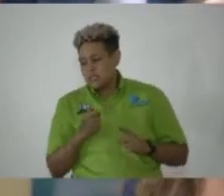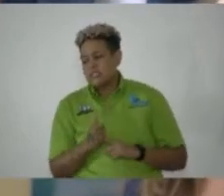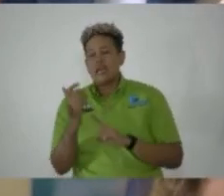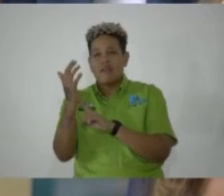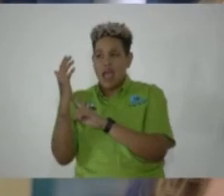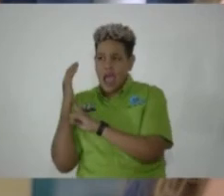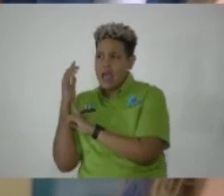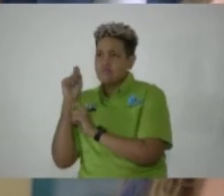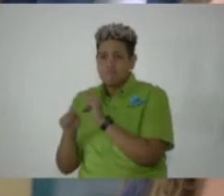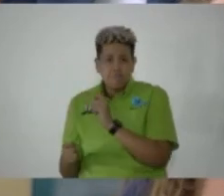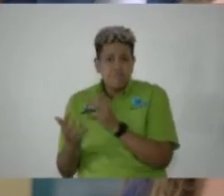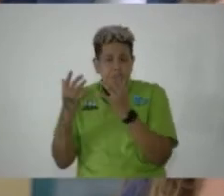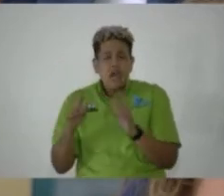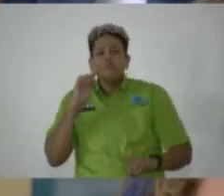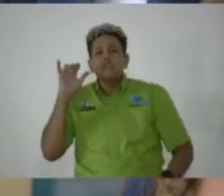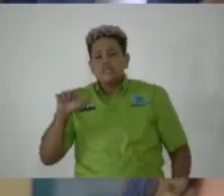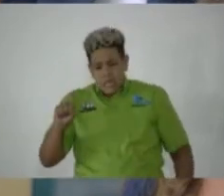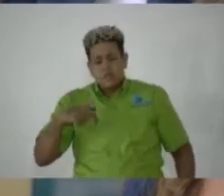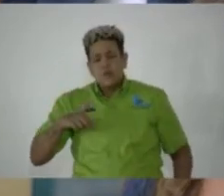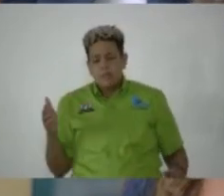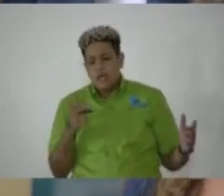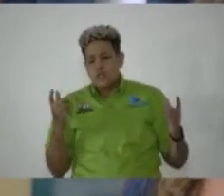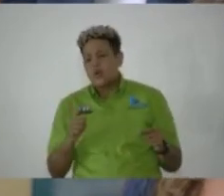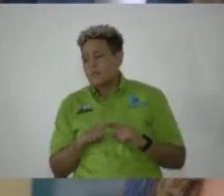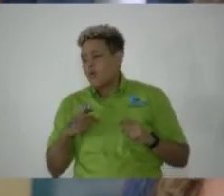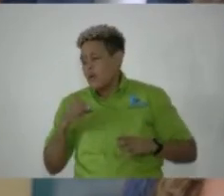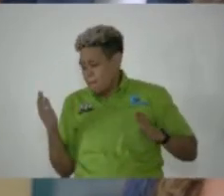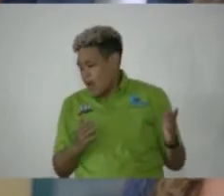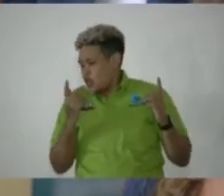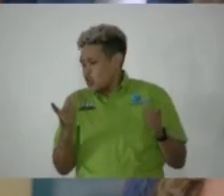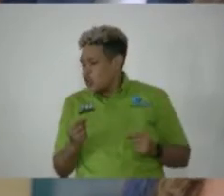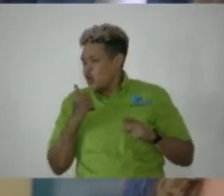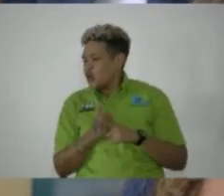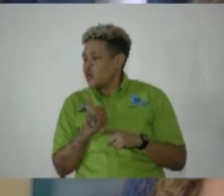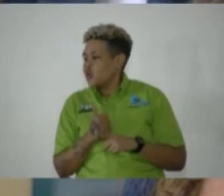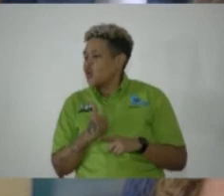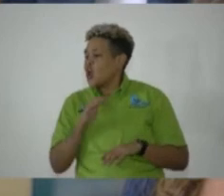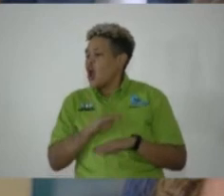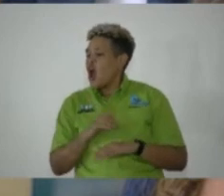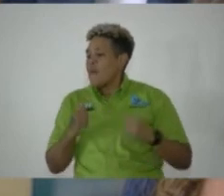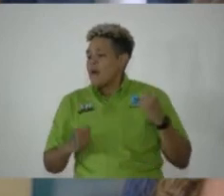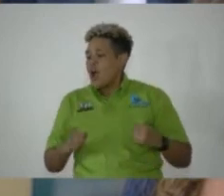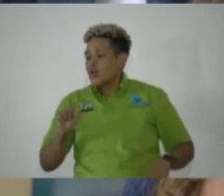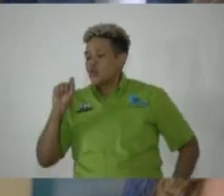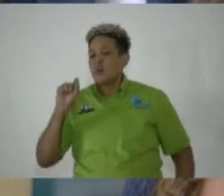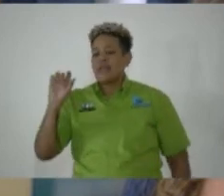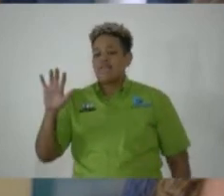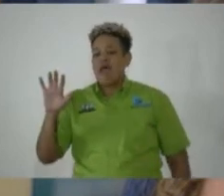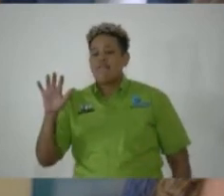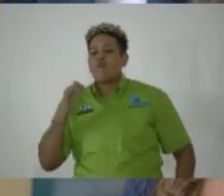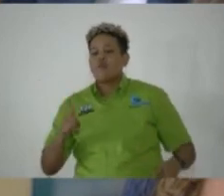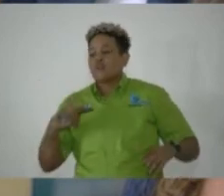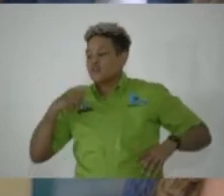candlelight ceremony. Yes, we plan to do that. But we plan to do that on March 25, which